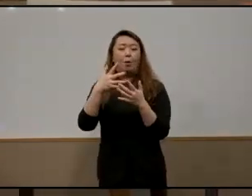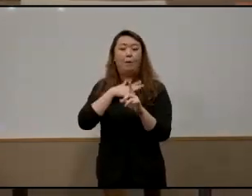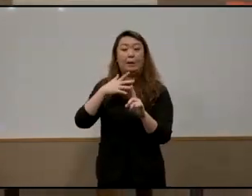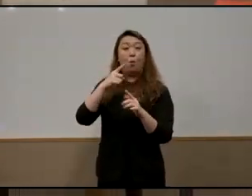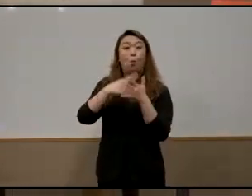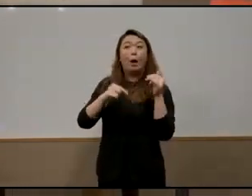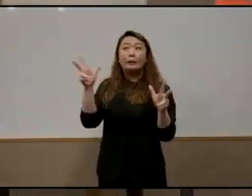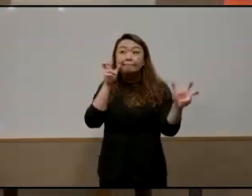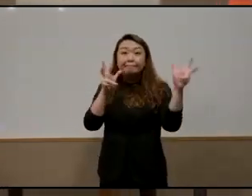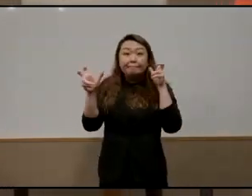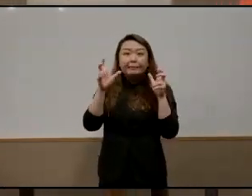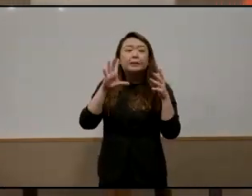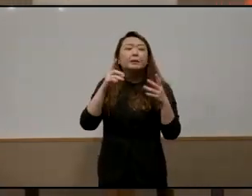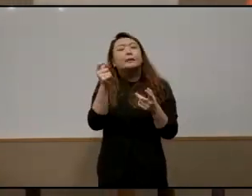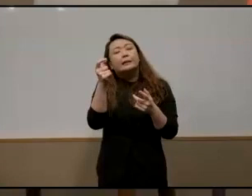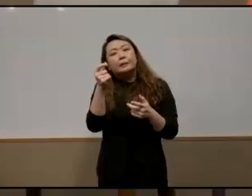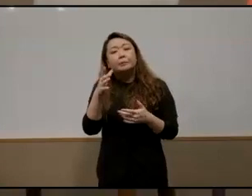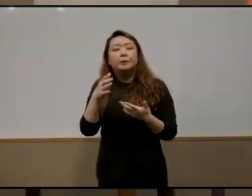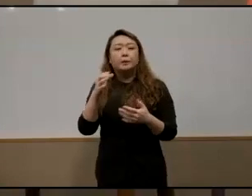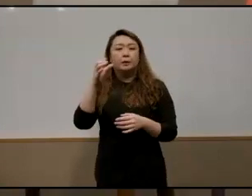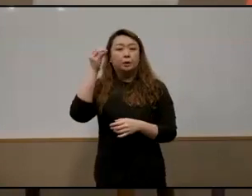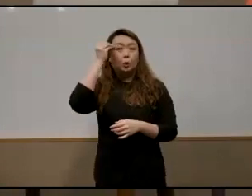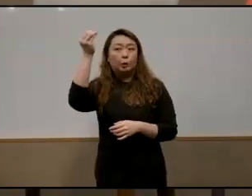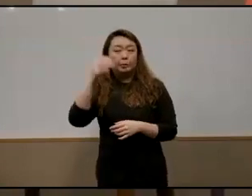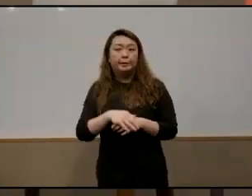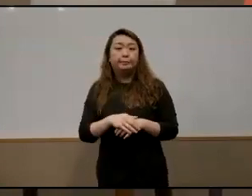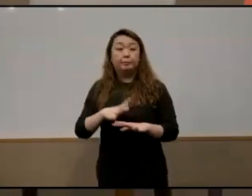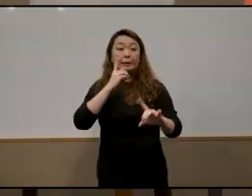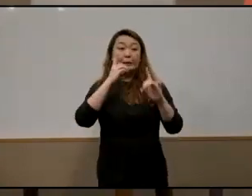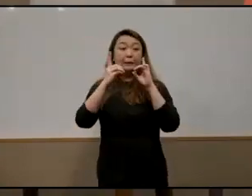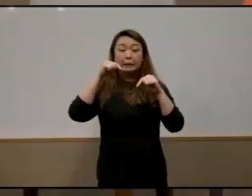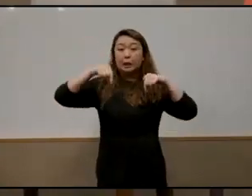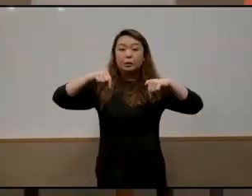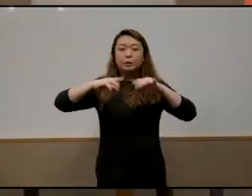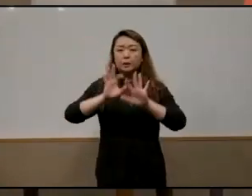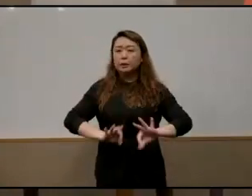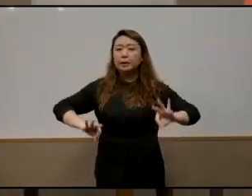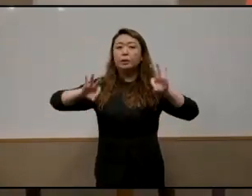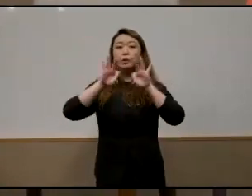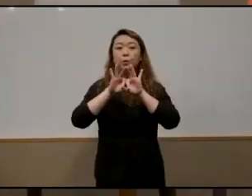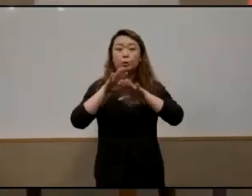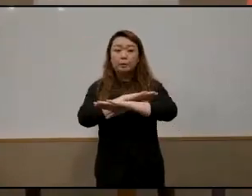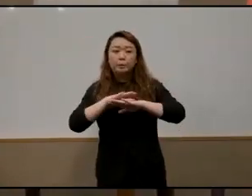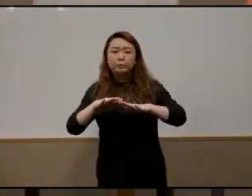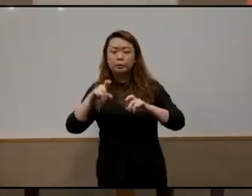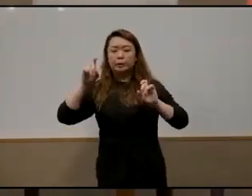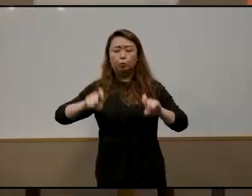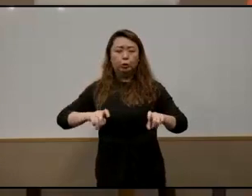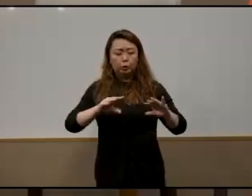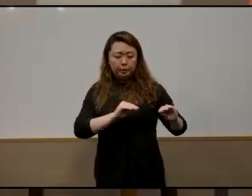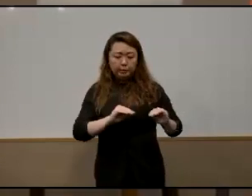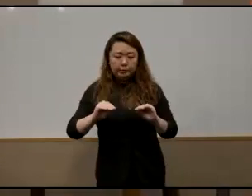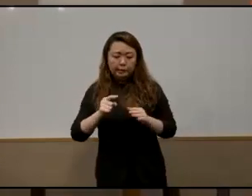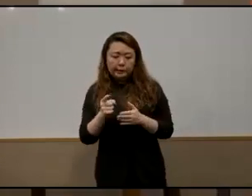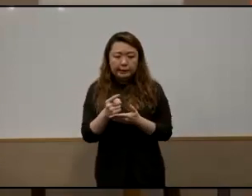today a little bit of our opinions and the head foundation our dialogue series is an important platform that we use to move the needle we're not